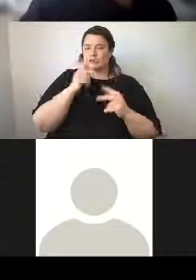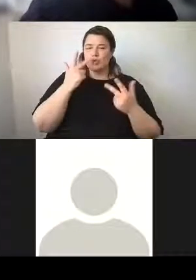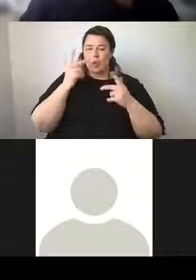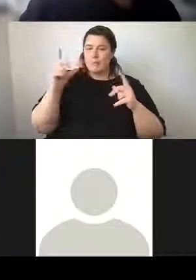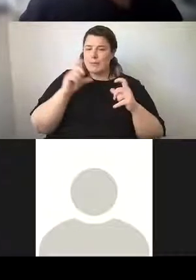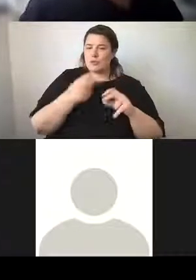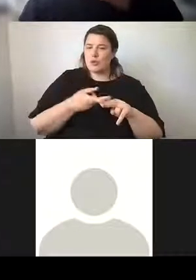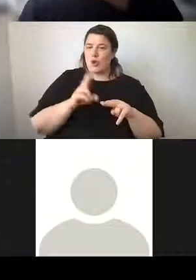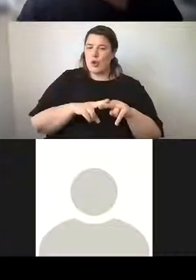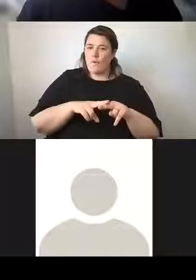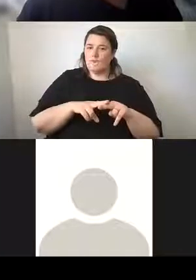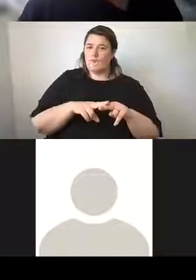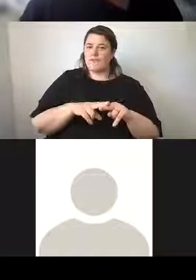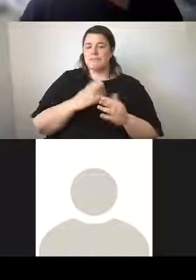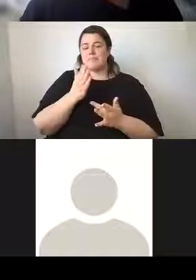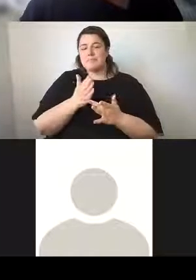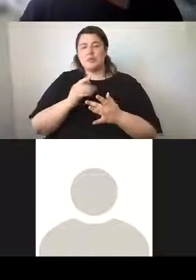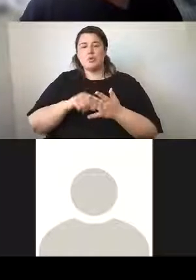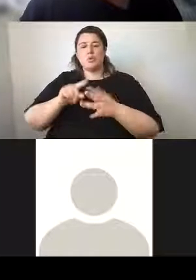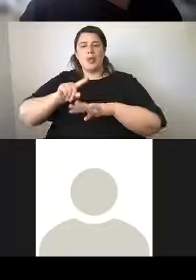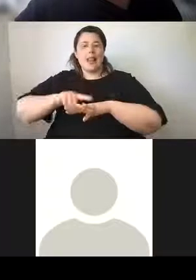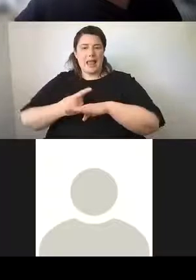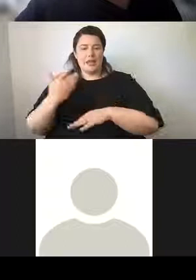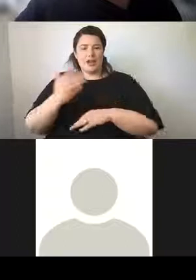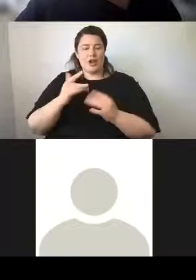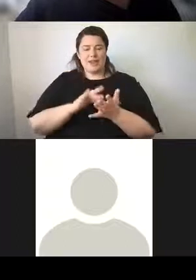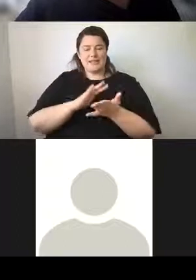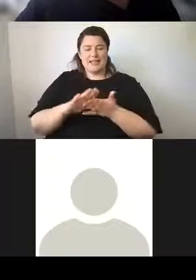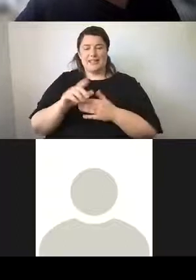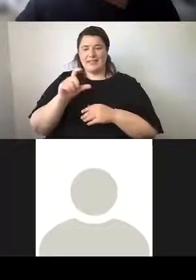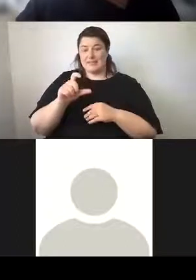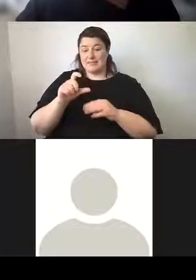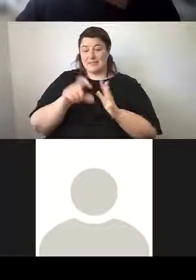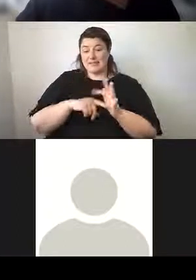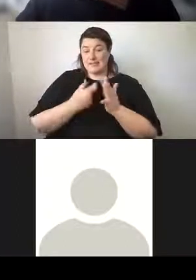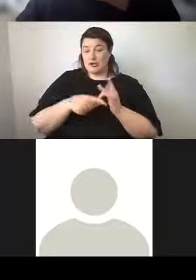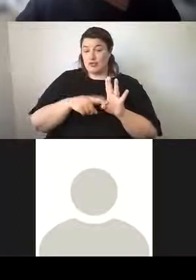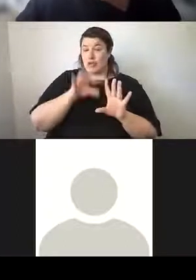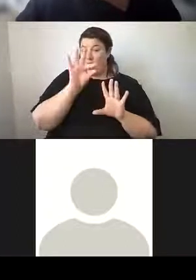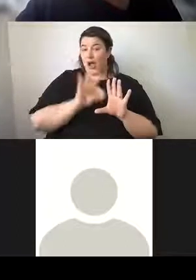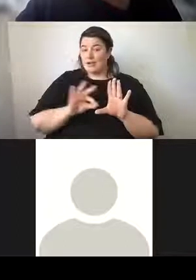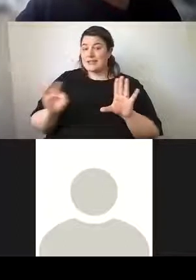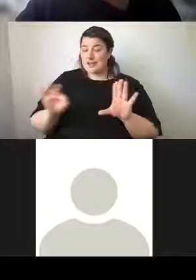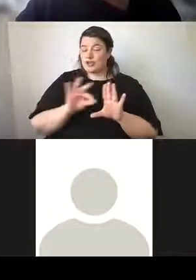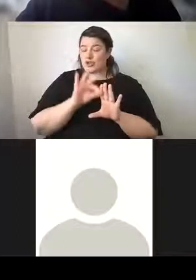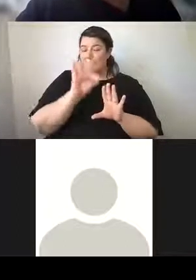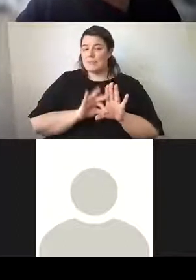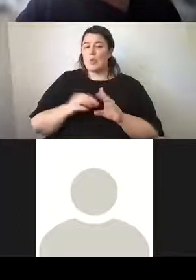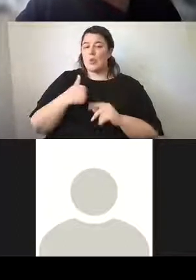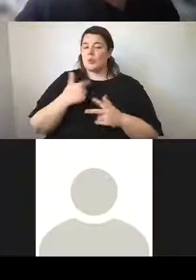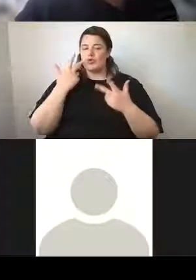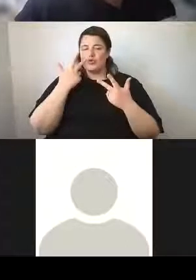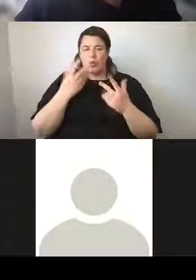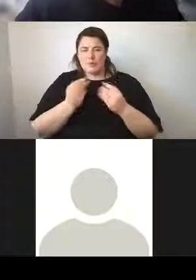mid and late 19th century architecture. And we will see a couple of examples later on of